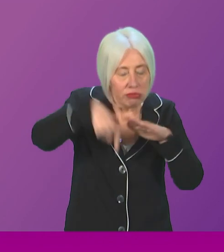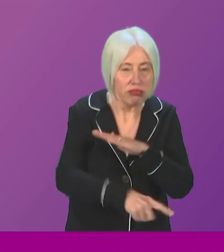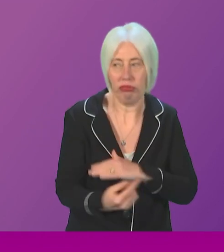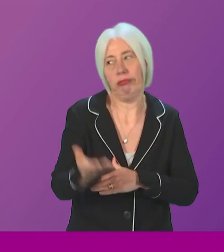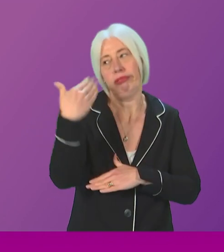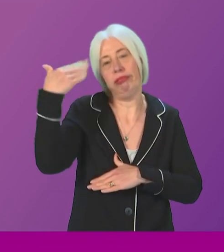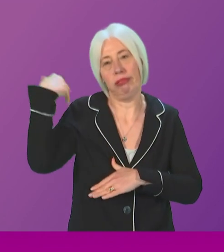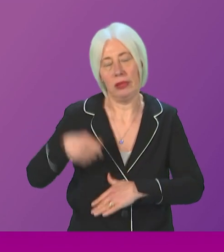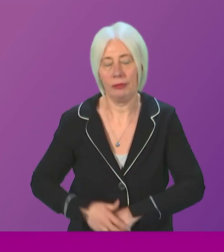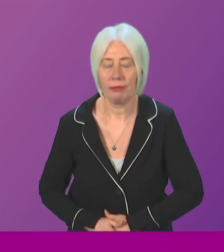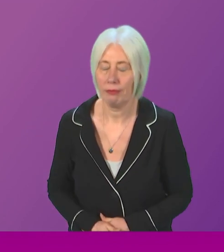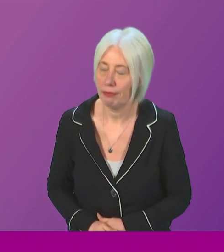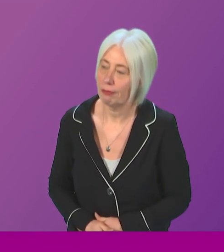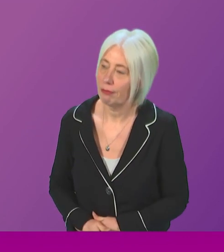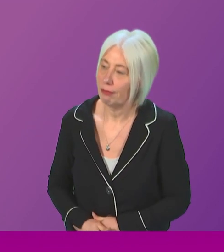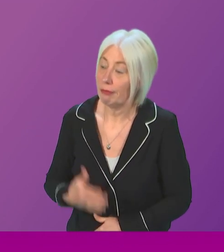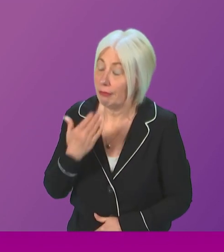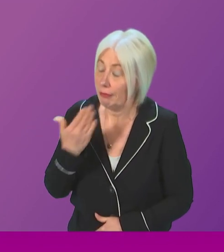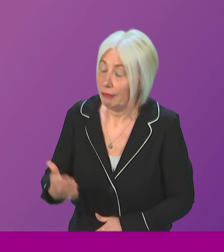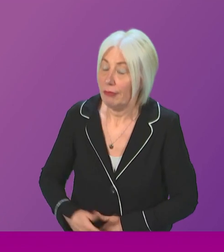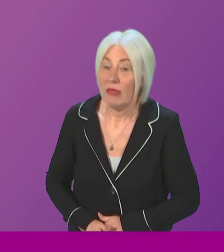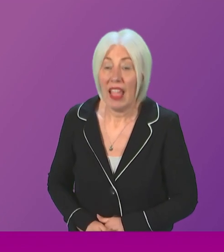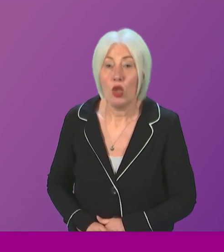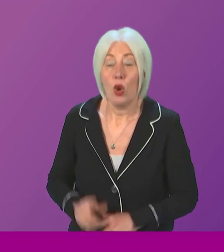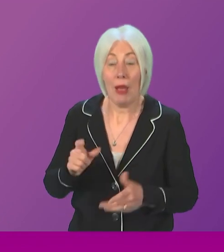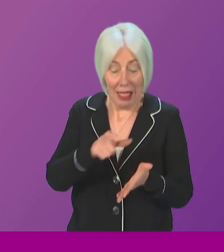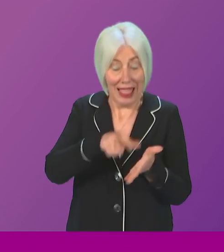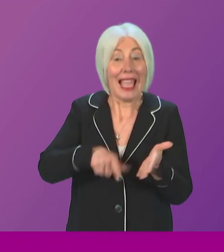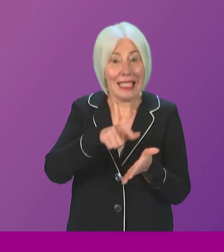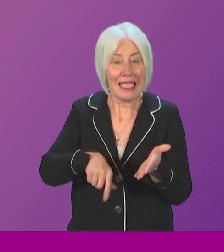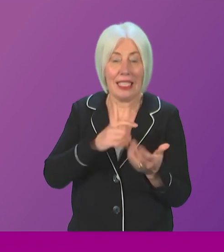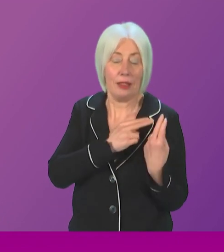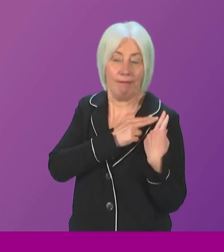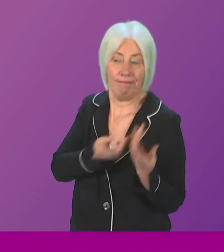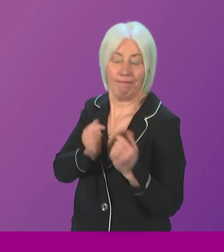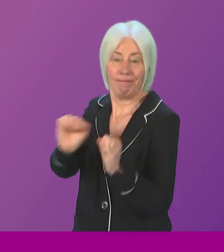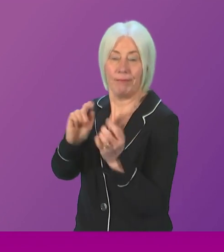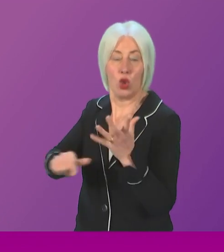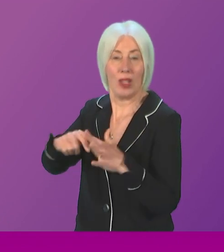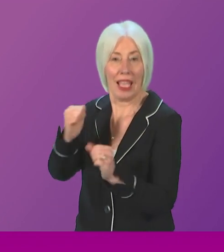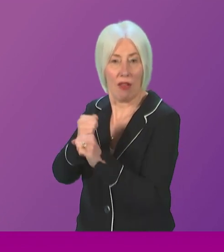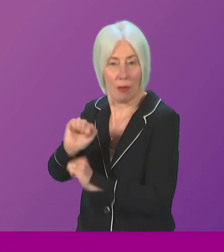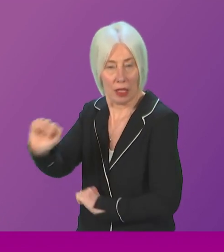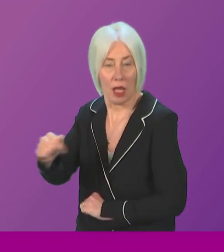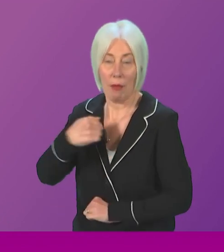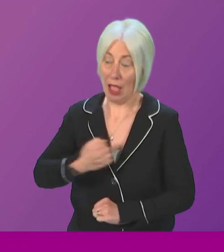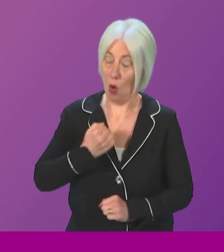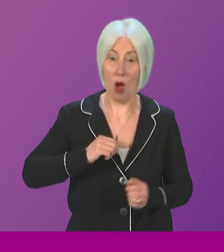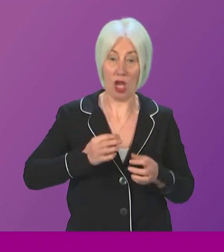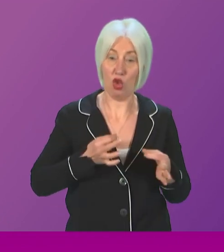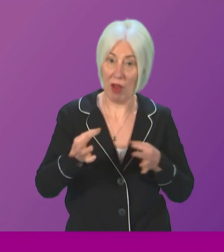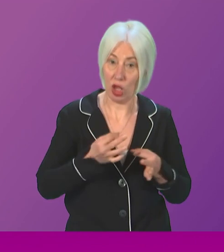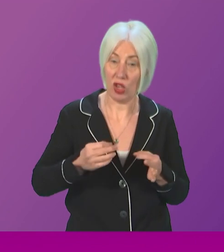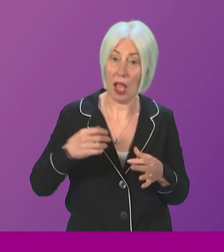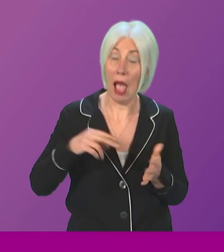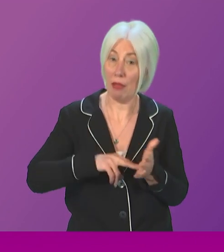Thank you for that response. While recognising that licensing is reserved, the draft energy strategy and just transition plan sets